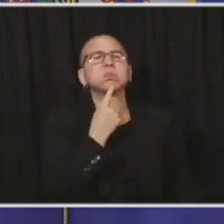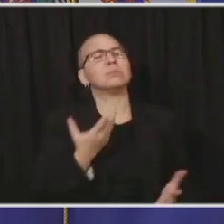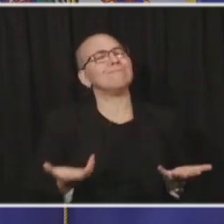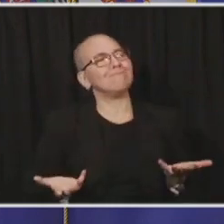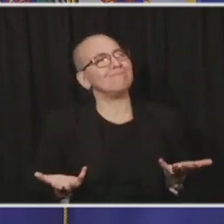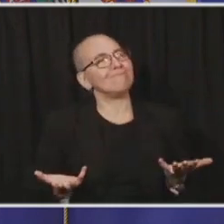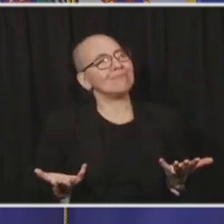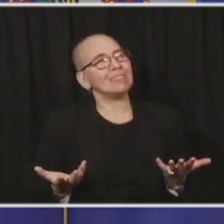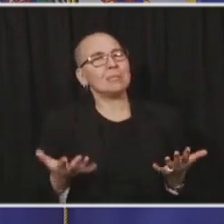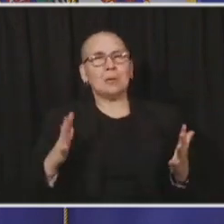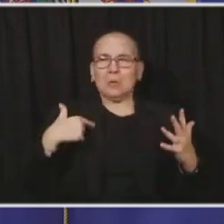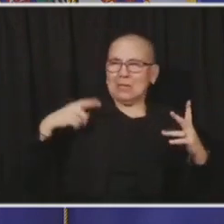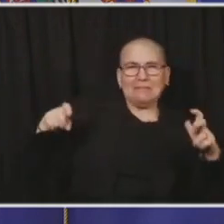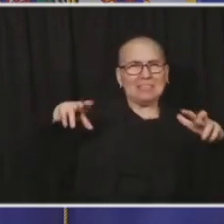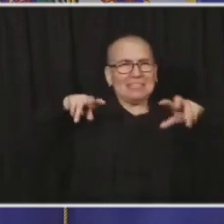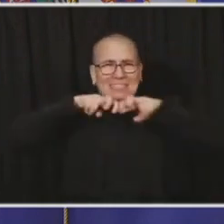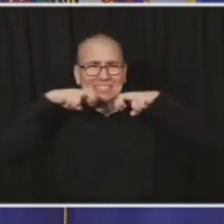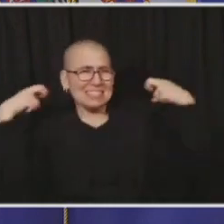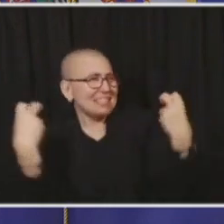can we still do?